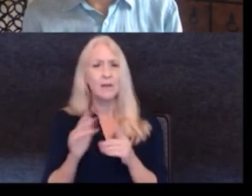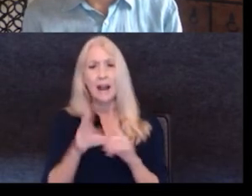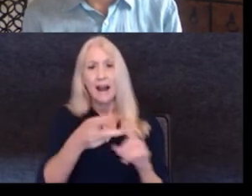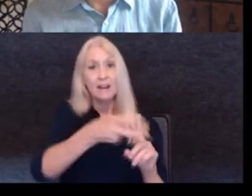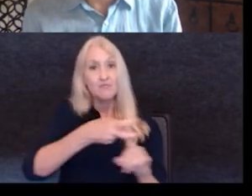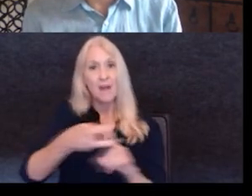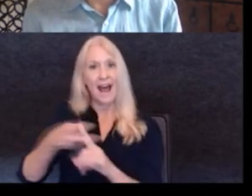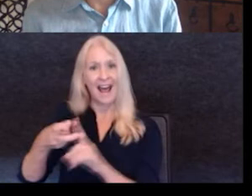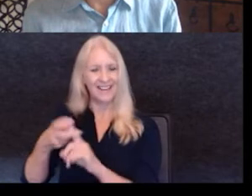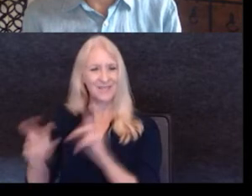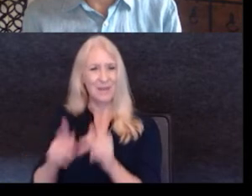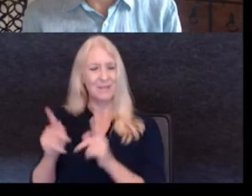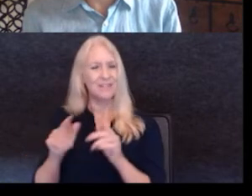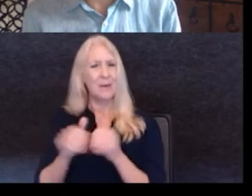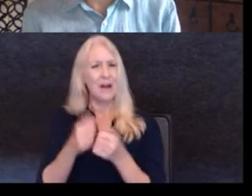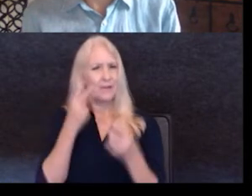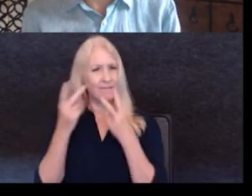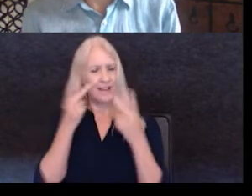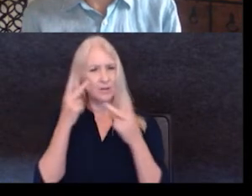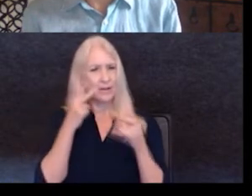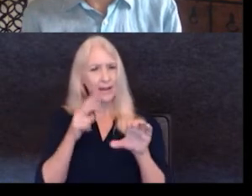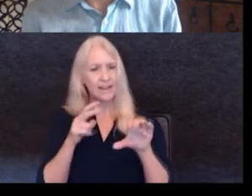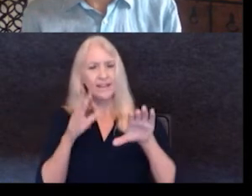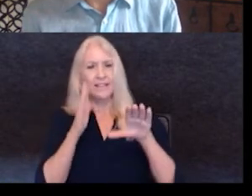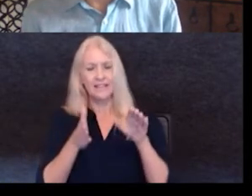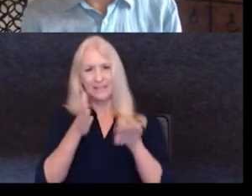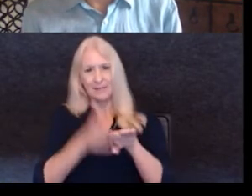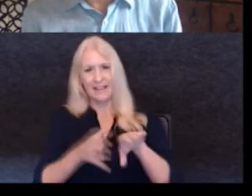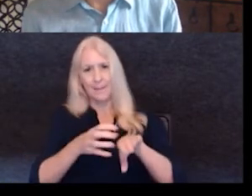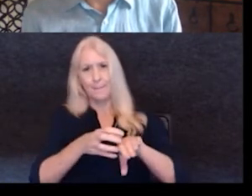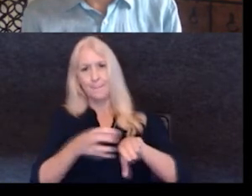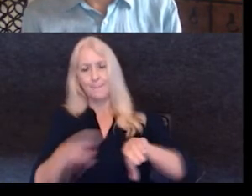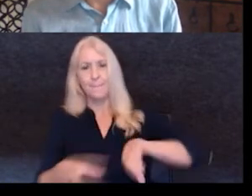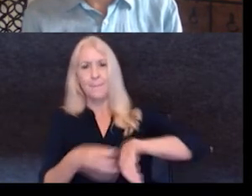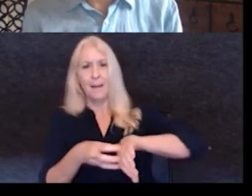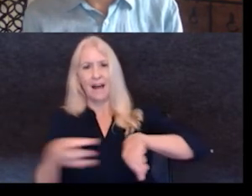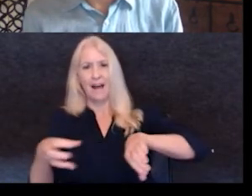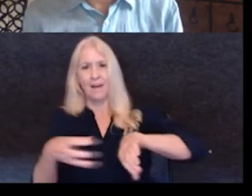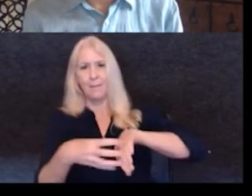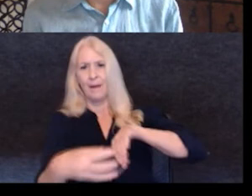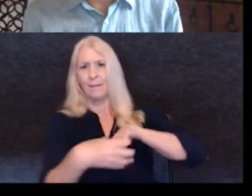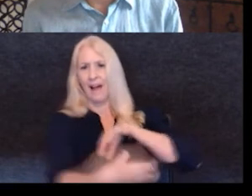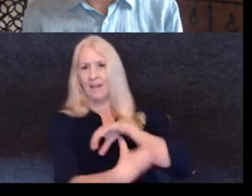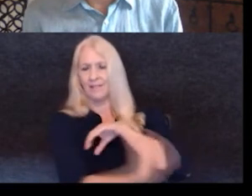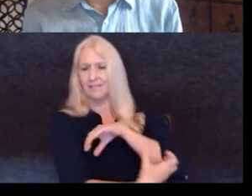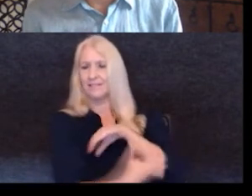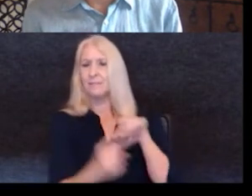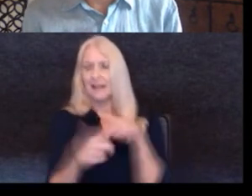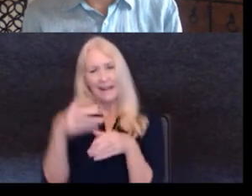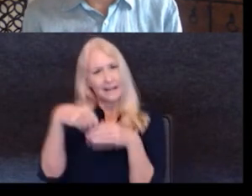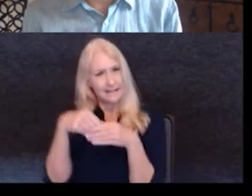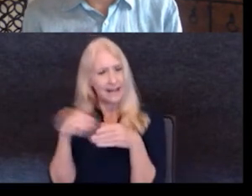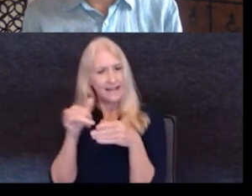out of this space visually, but also the space inside should be smaller than the scale of that. You